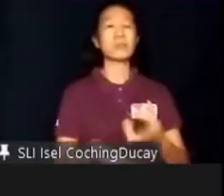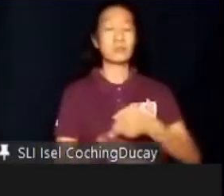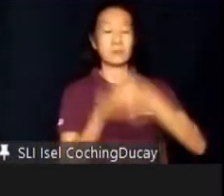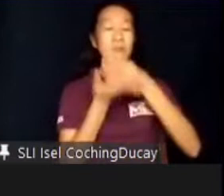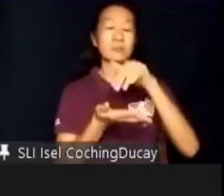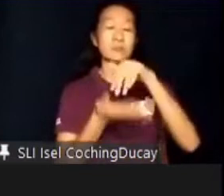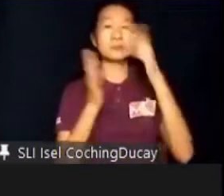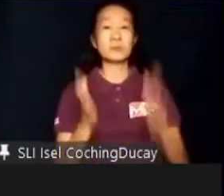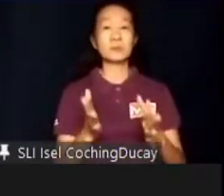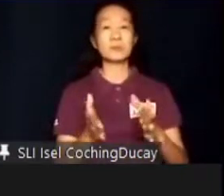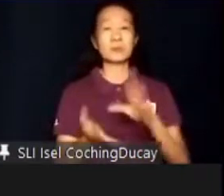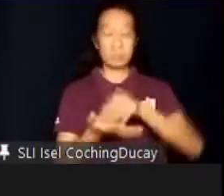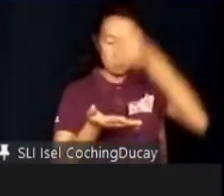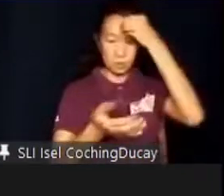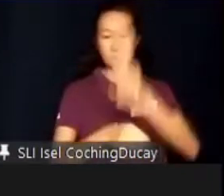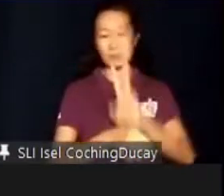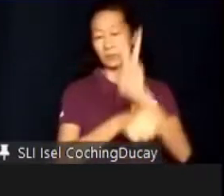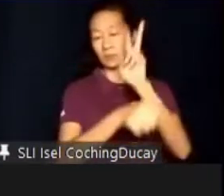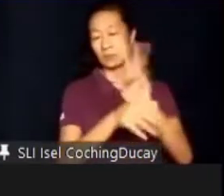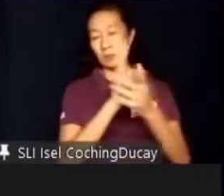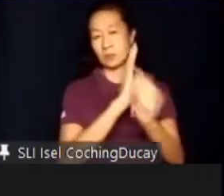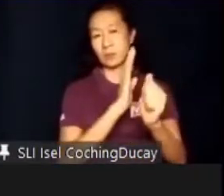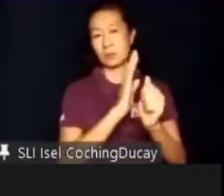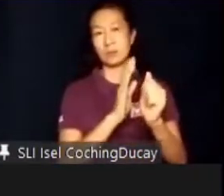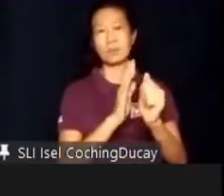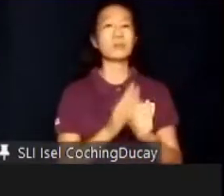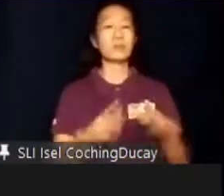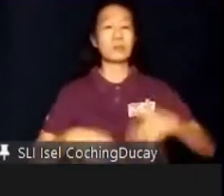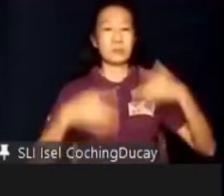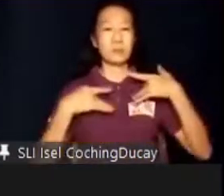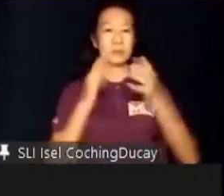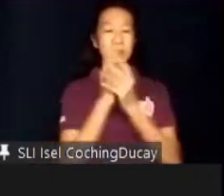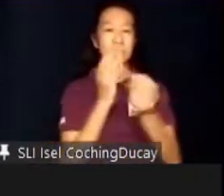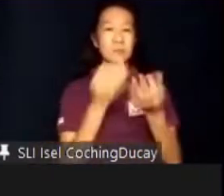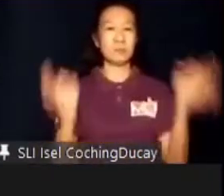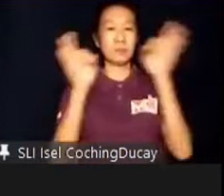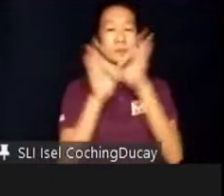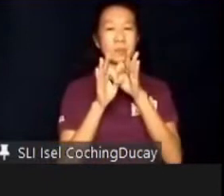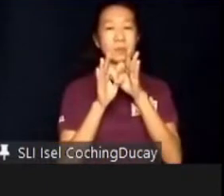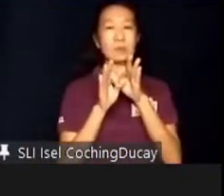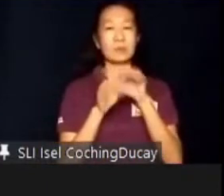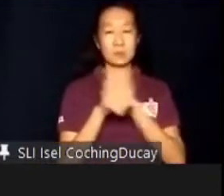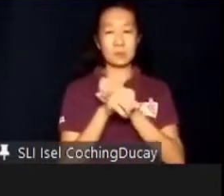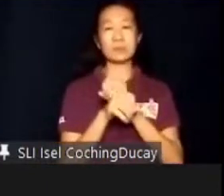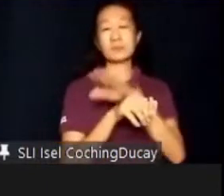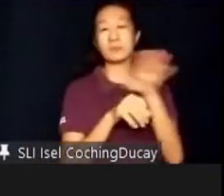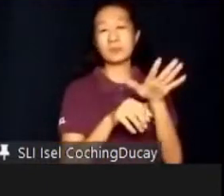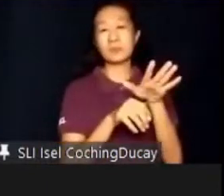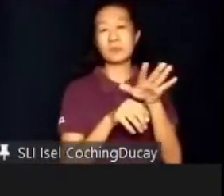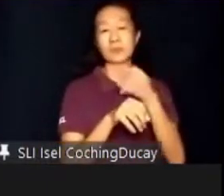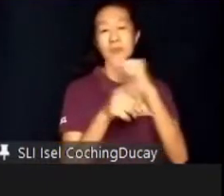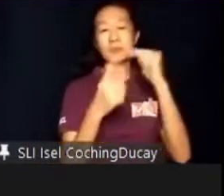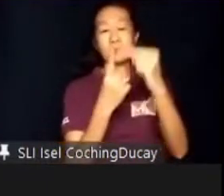vocational skills and practical life skills. It's also important to explore leisure interests